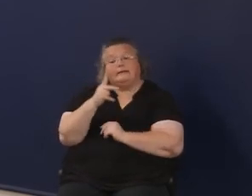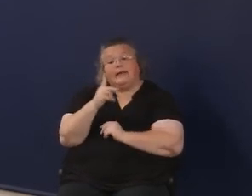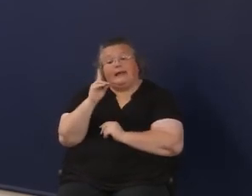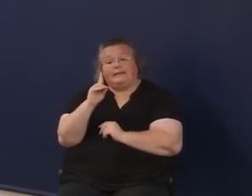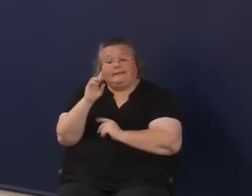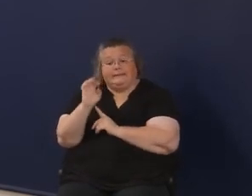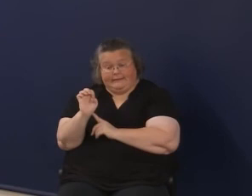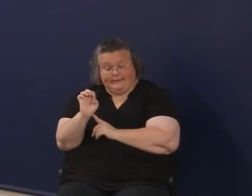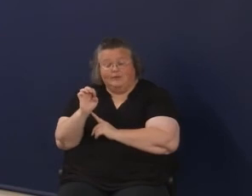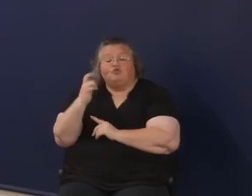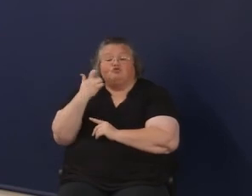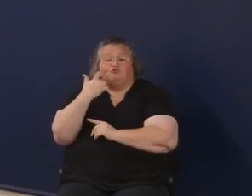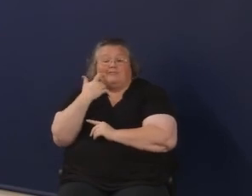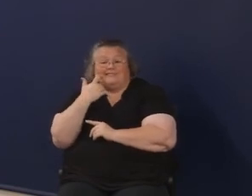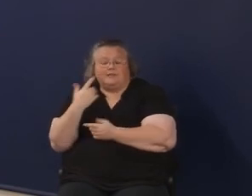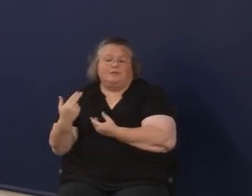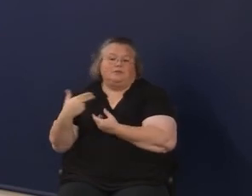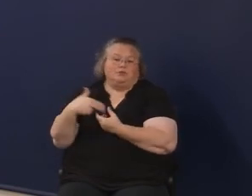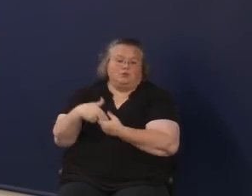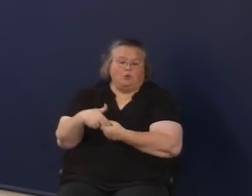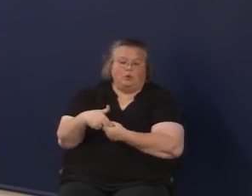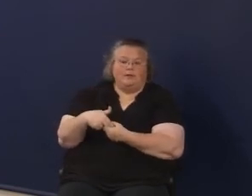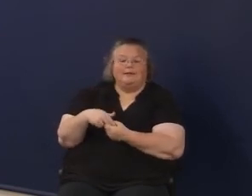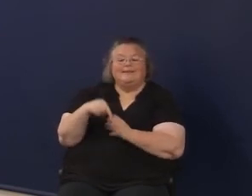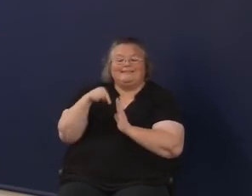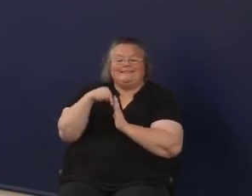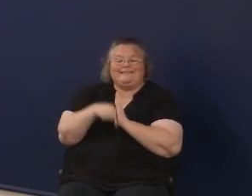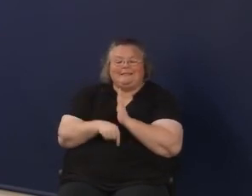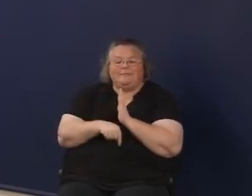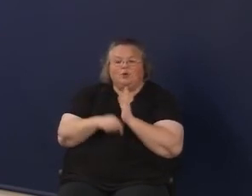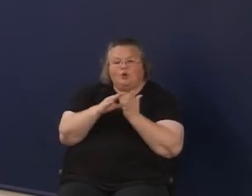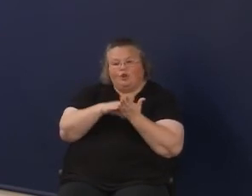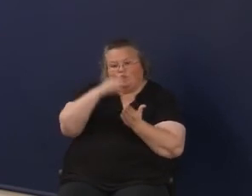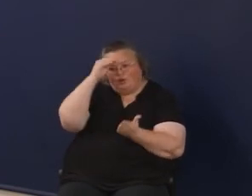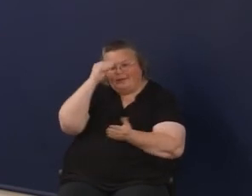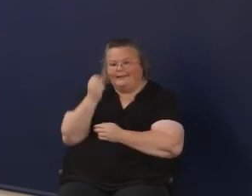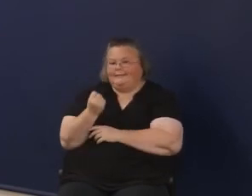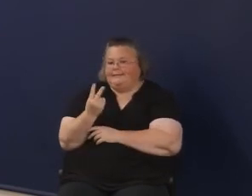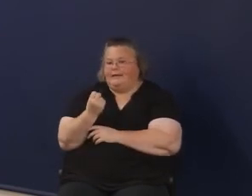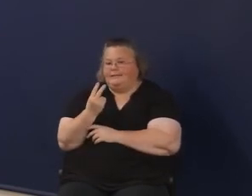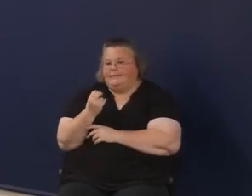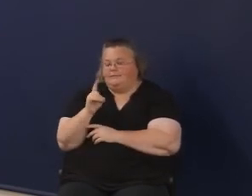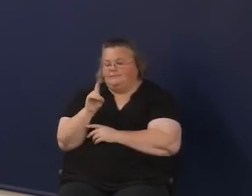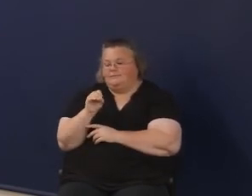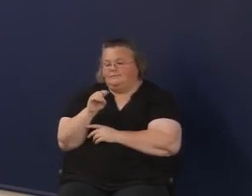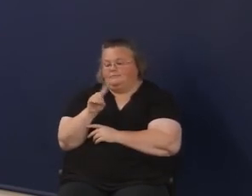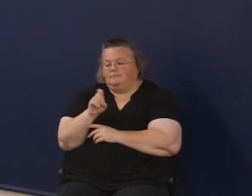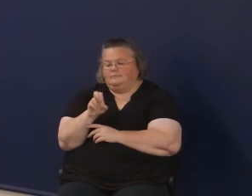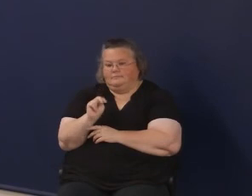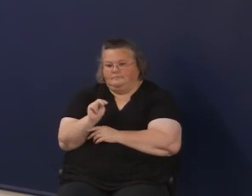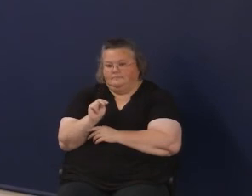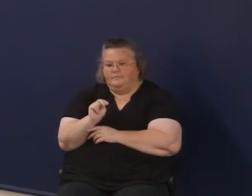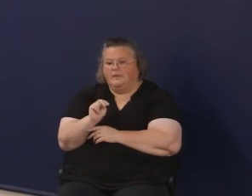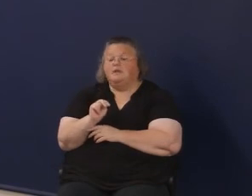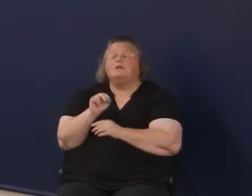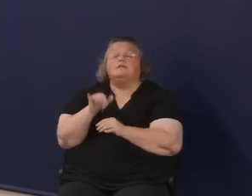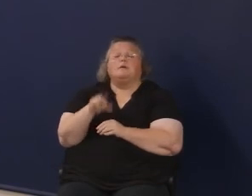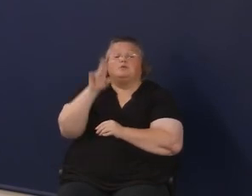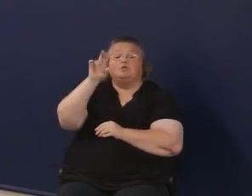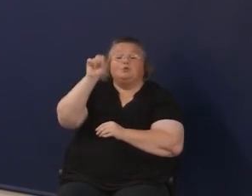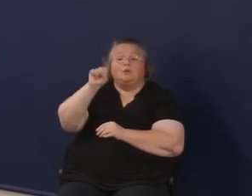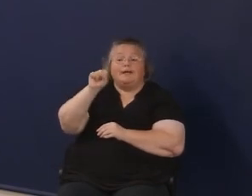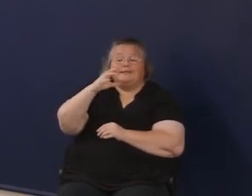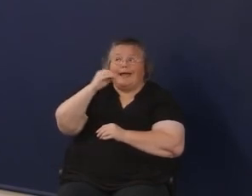recently joined the Deeper Learning Dozen, which was a set in the United States and Canada,